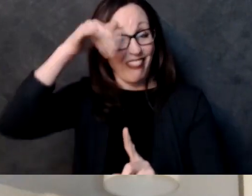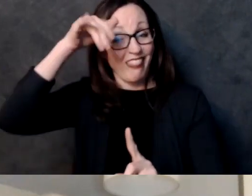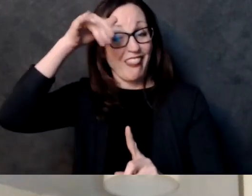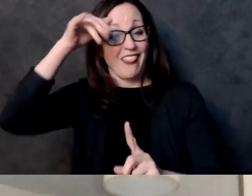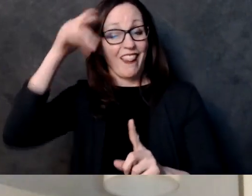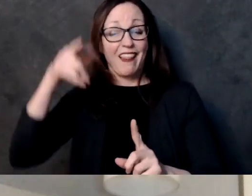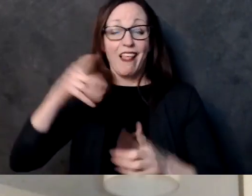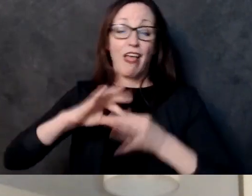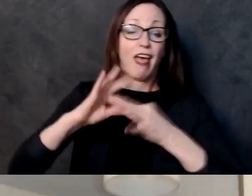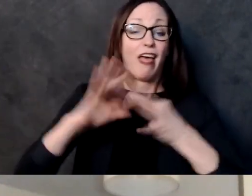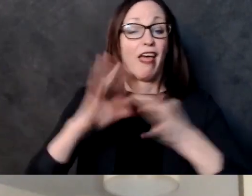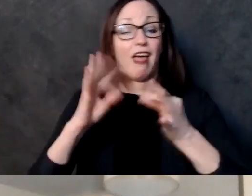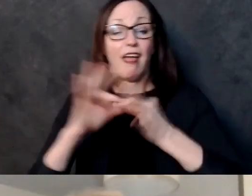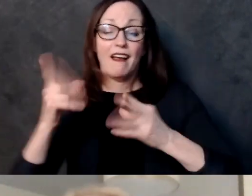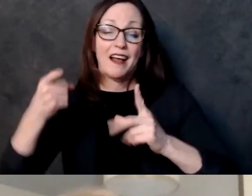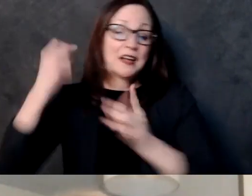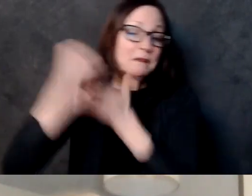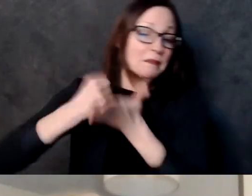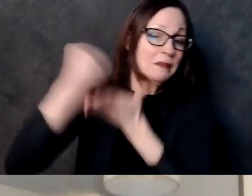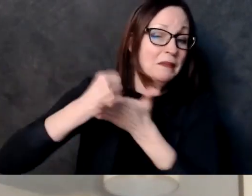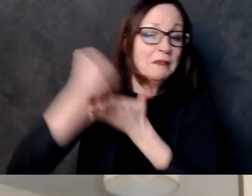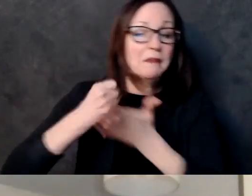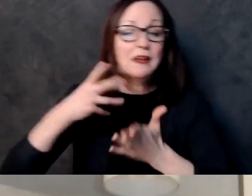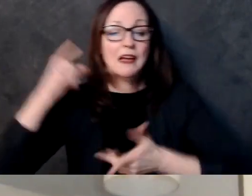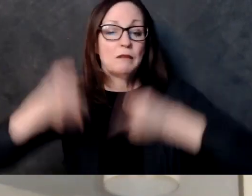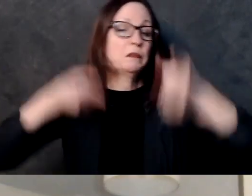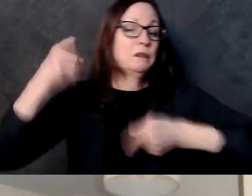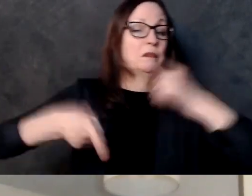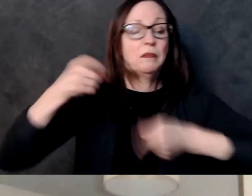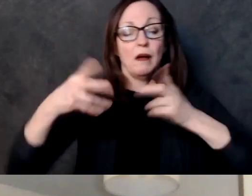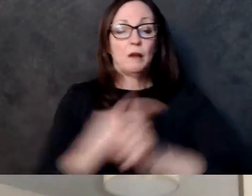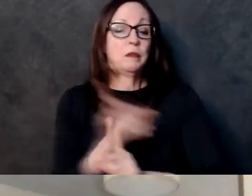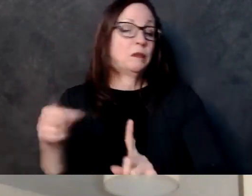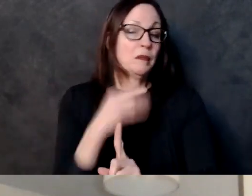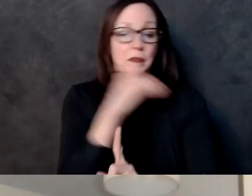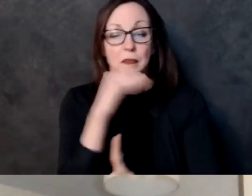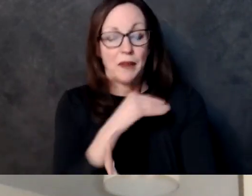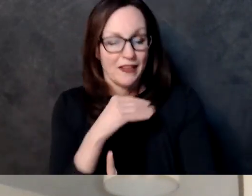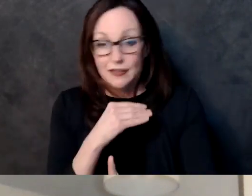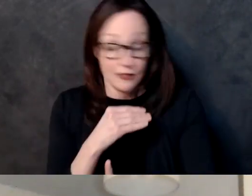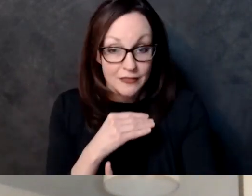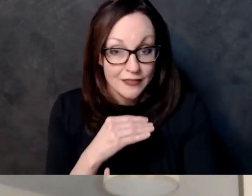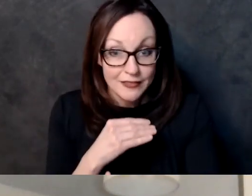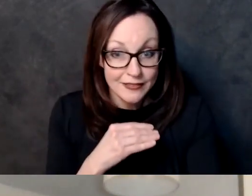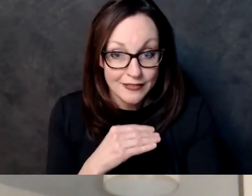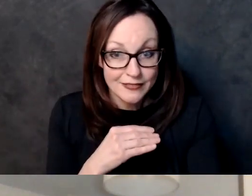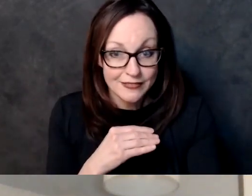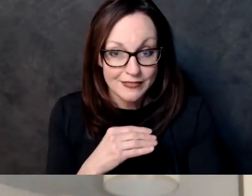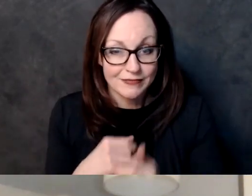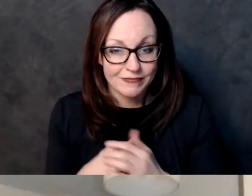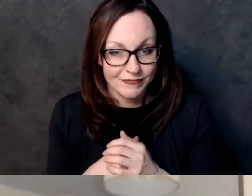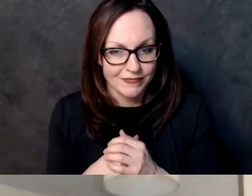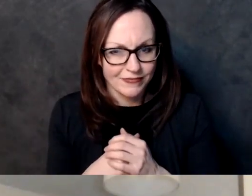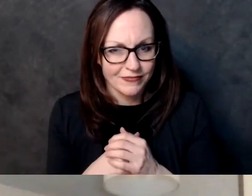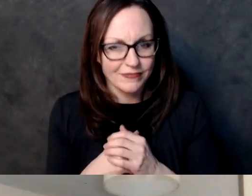open they've tried that in sessions past they want you know they don't want they want to get rid of automatic voter registration nationally and they don't want to come here